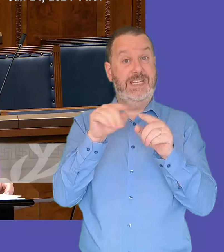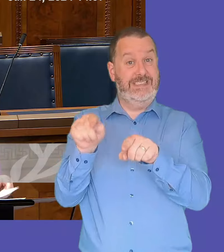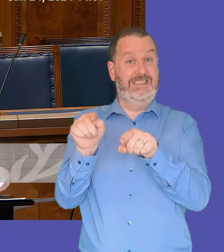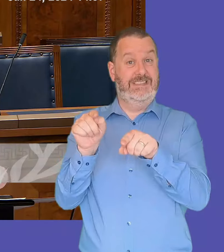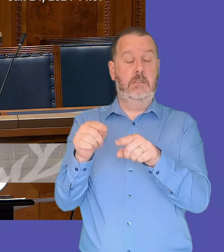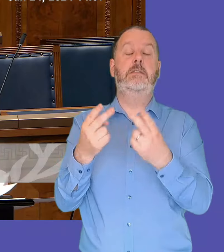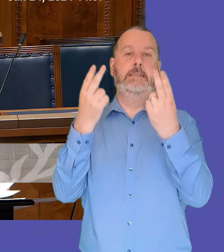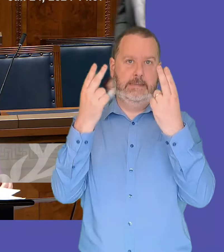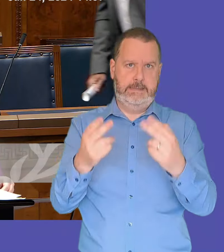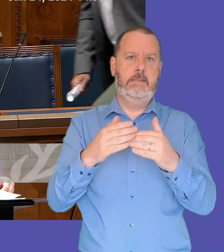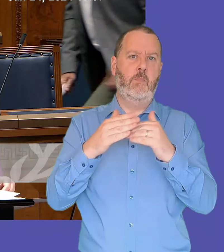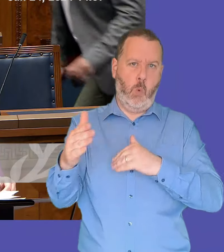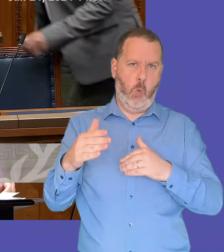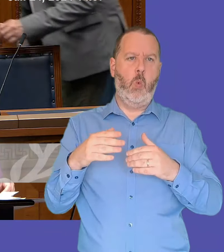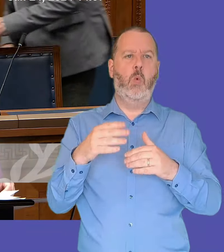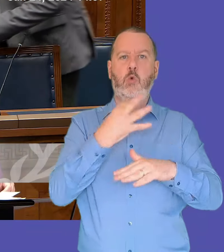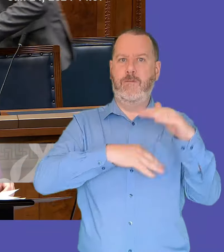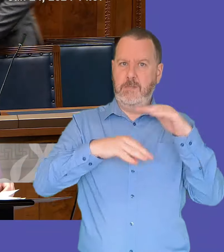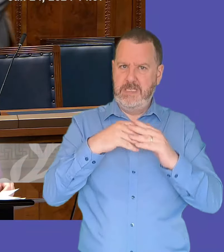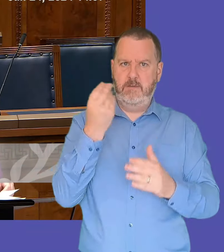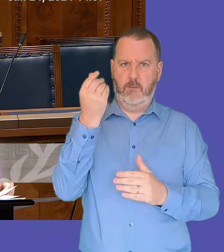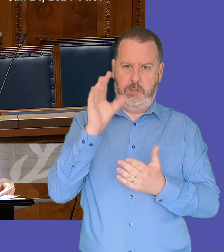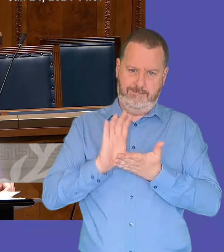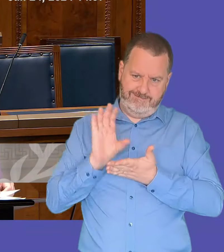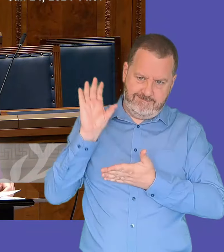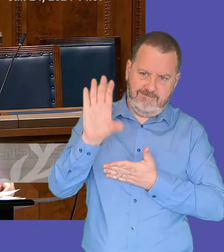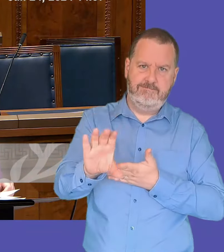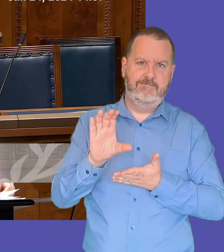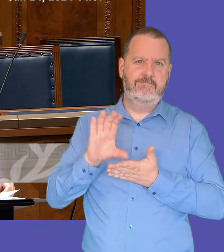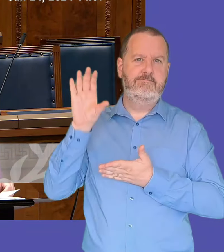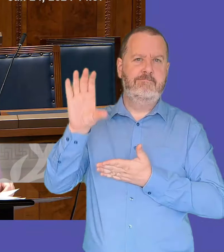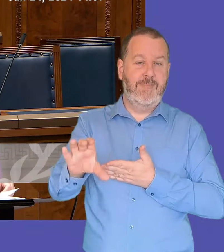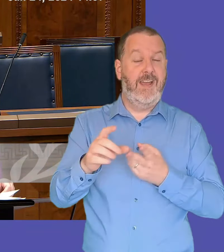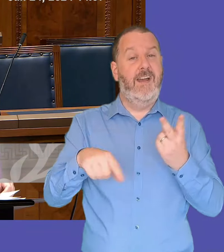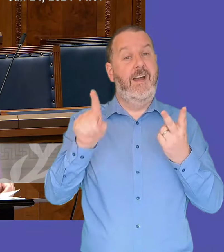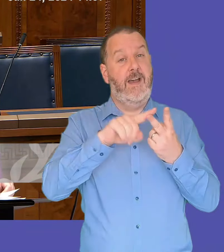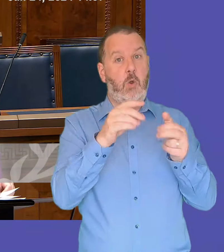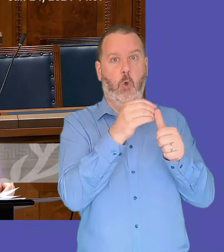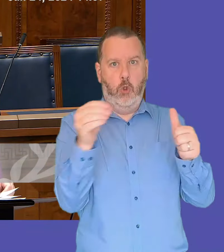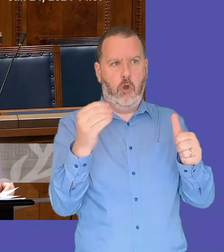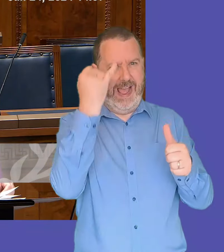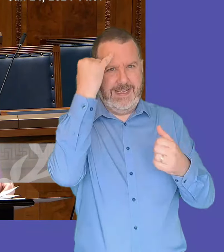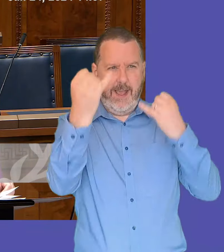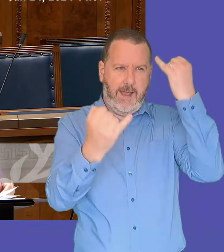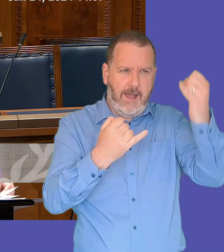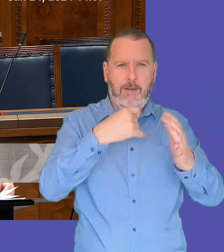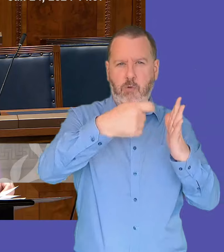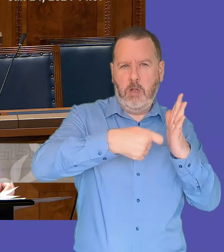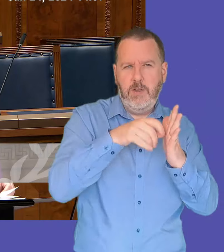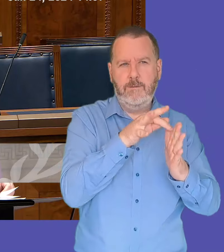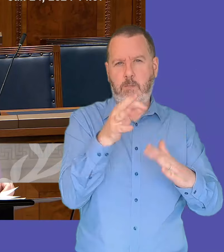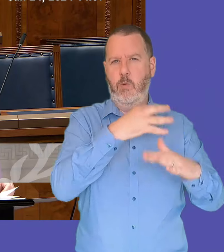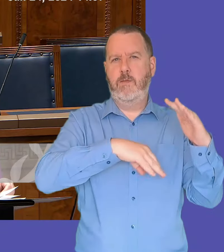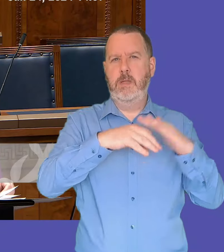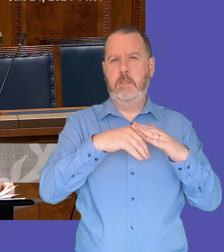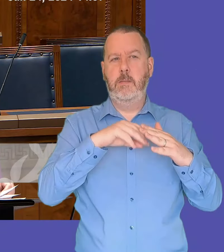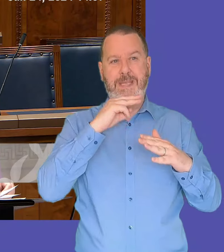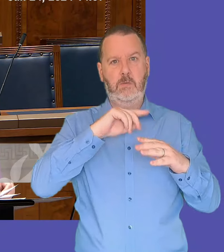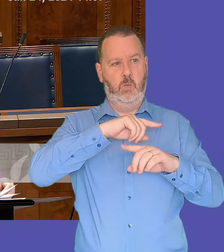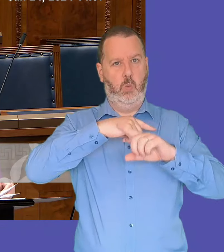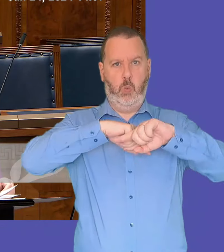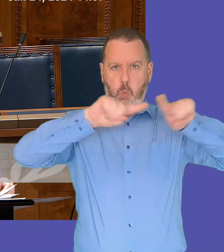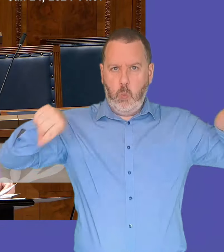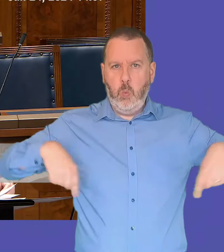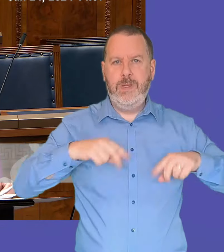is definitely part of the solution and there are other innovative solutions that we also need to bring forward so that we do what we can to plan for the